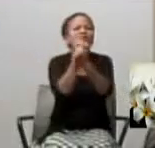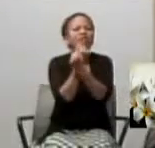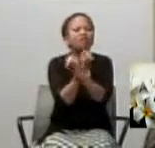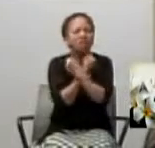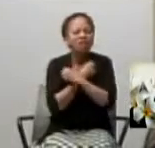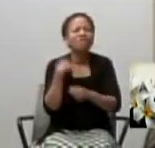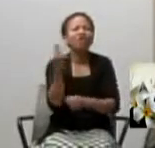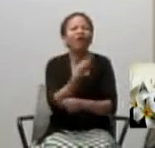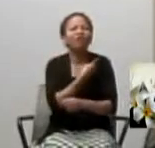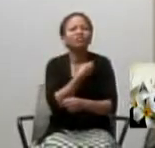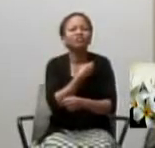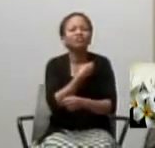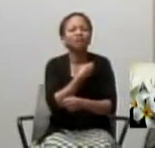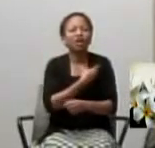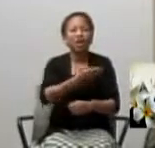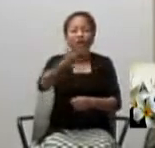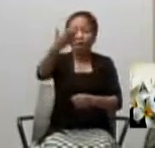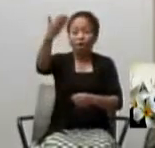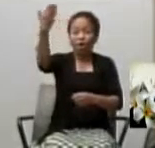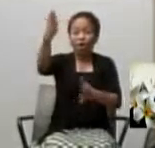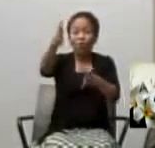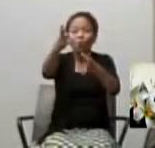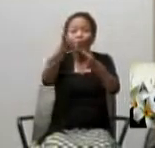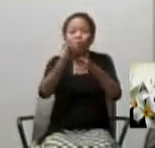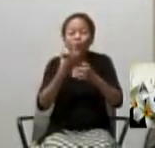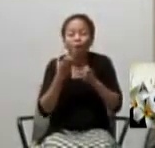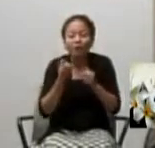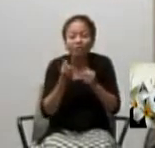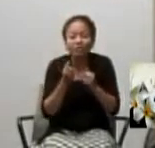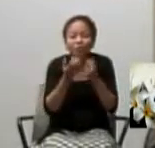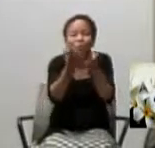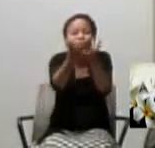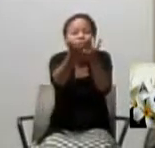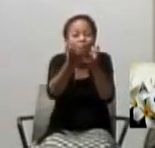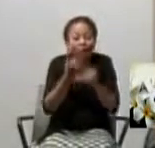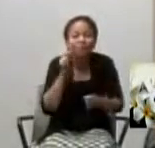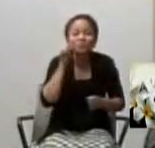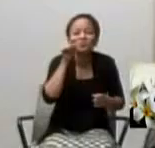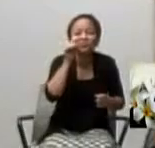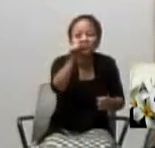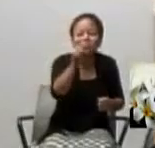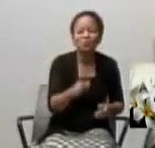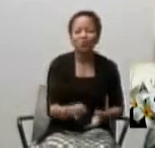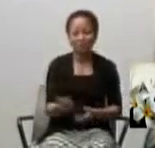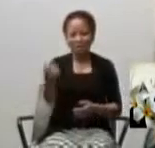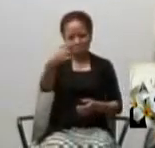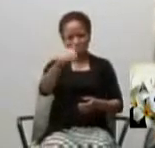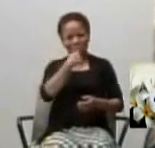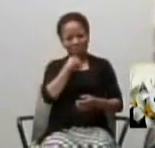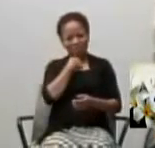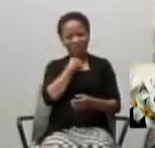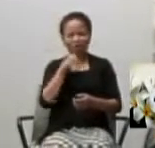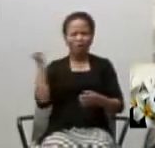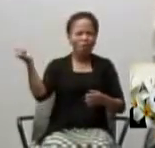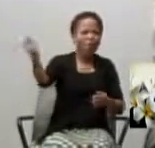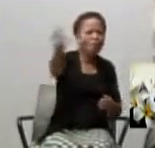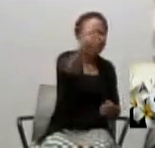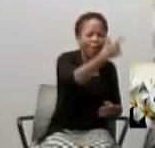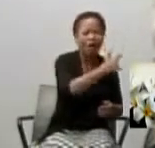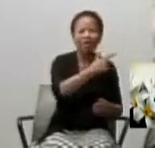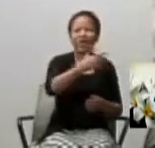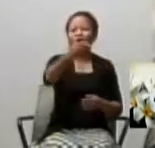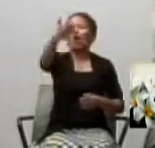says he wants us. Wants us. You. Me. All of us.